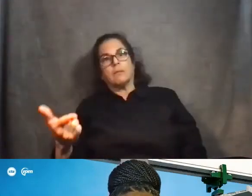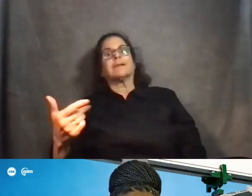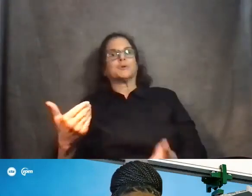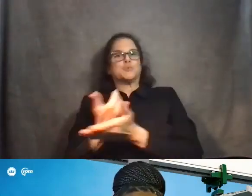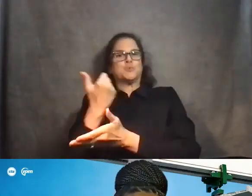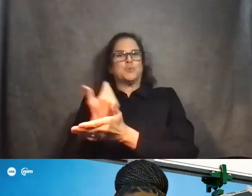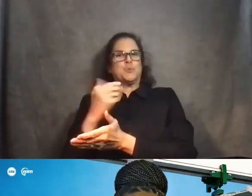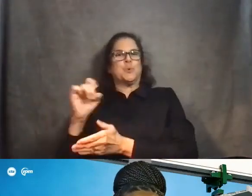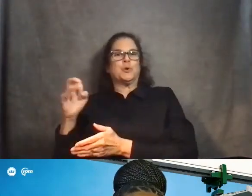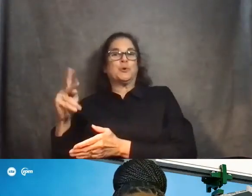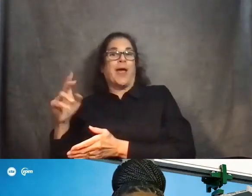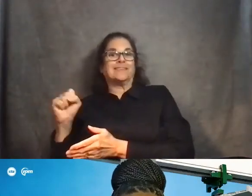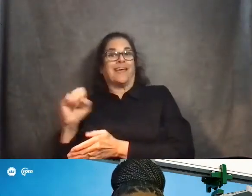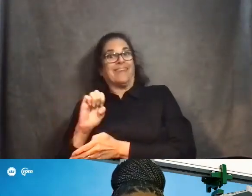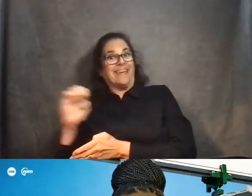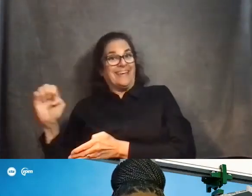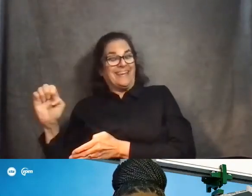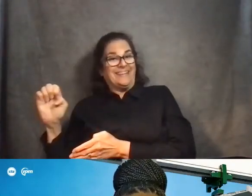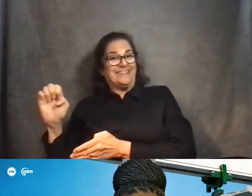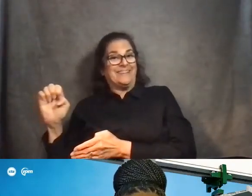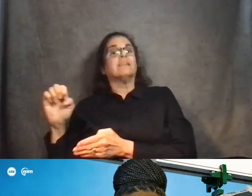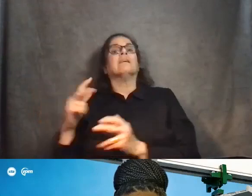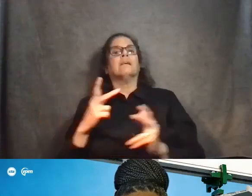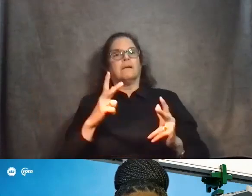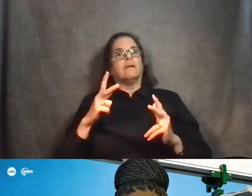tracks and then repair the western tracks.